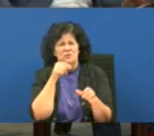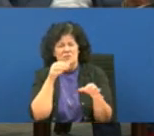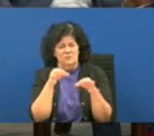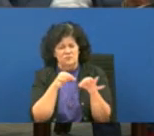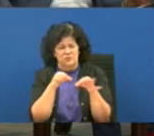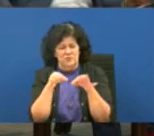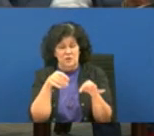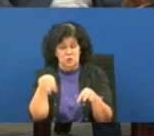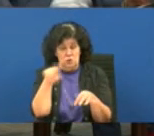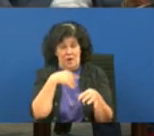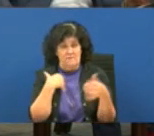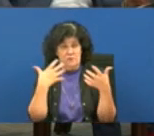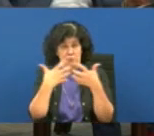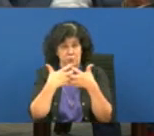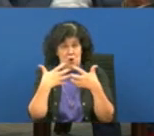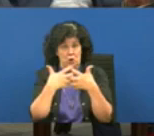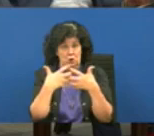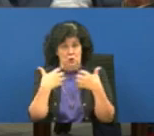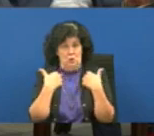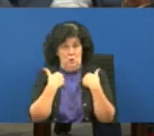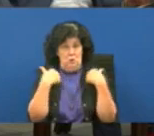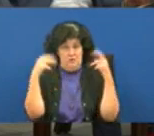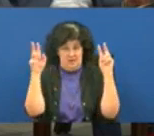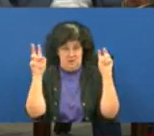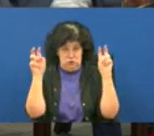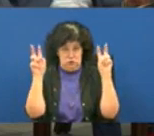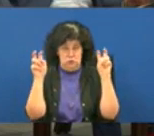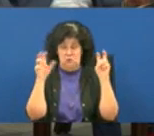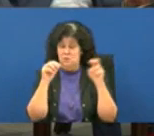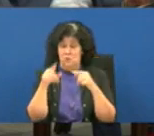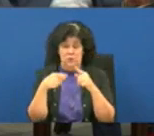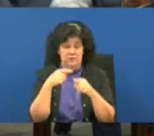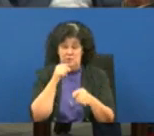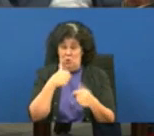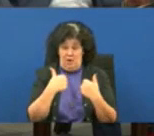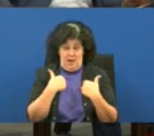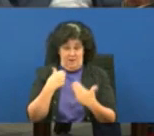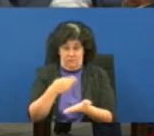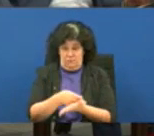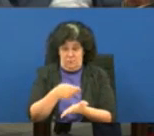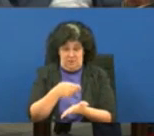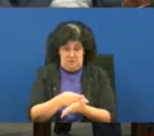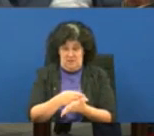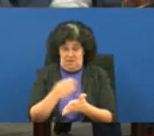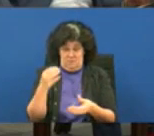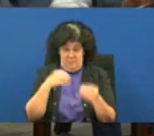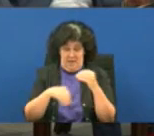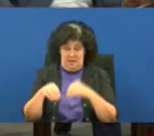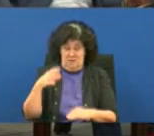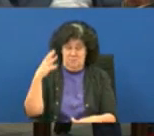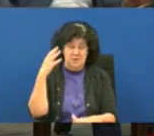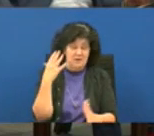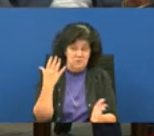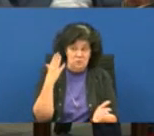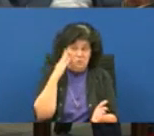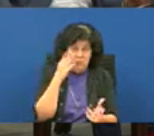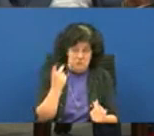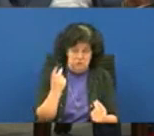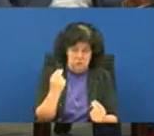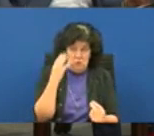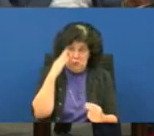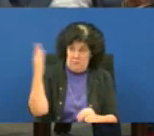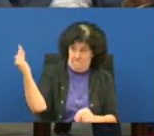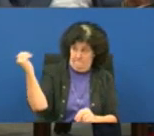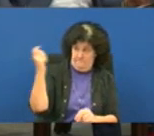partner that's got an issue and when they don't have any money and they pack up their stuff what are they going to do are they coming